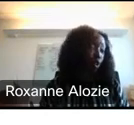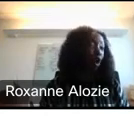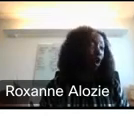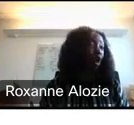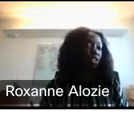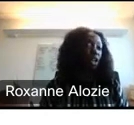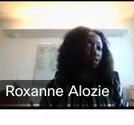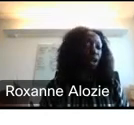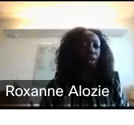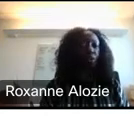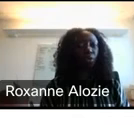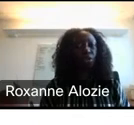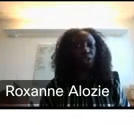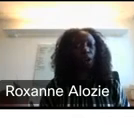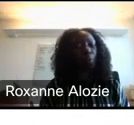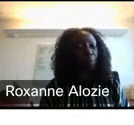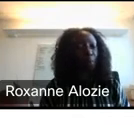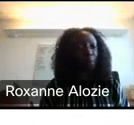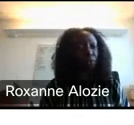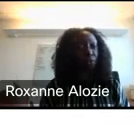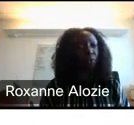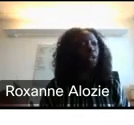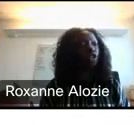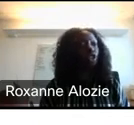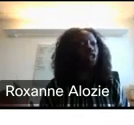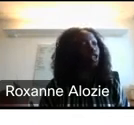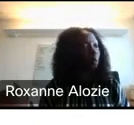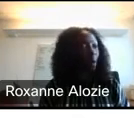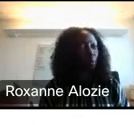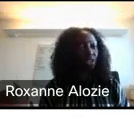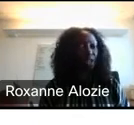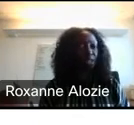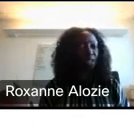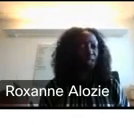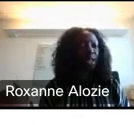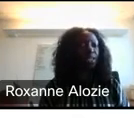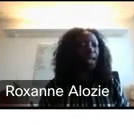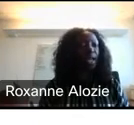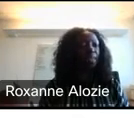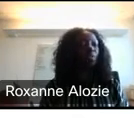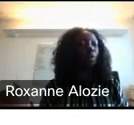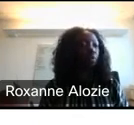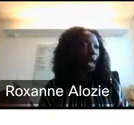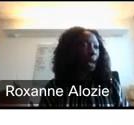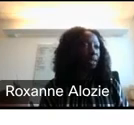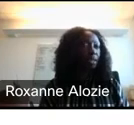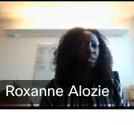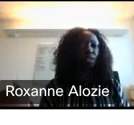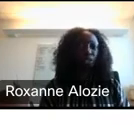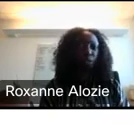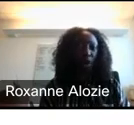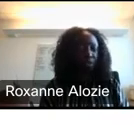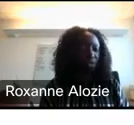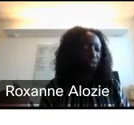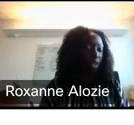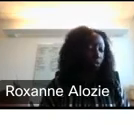-up phone calls, etc., in order to help people to learn a little bit about what DSC does. And then what will happen is